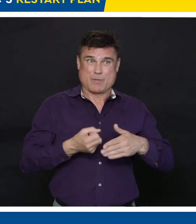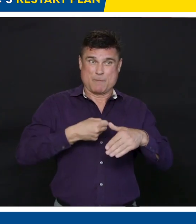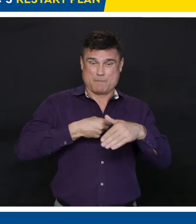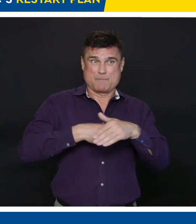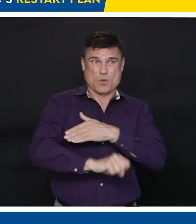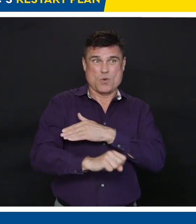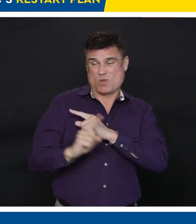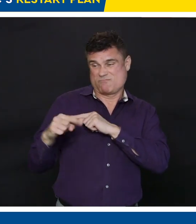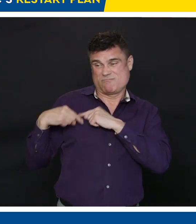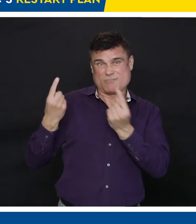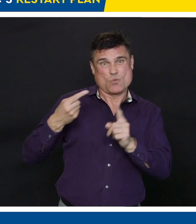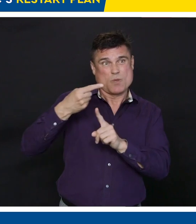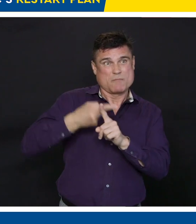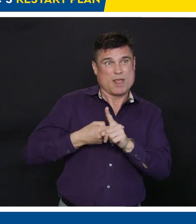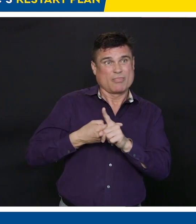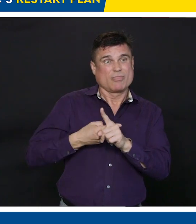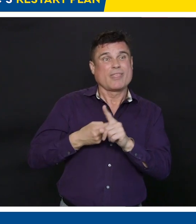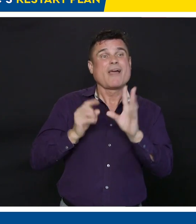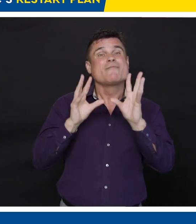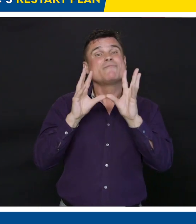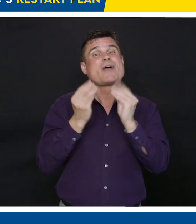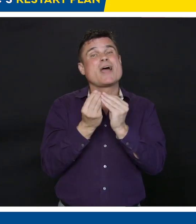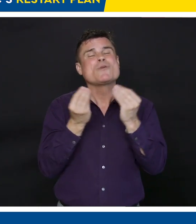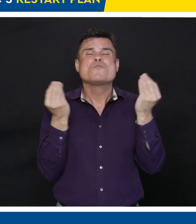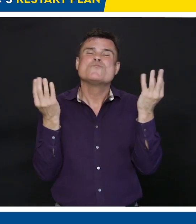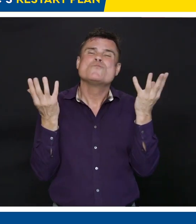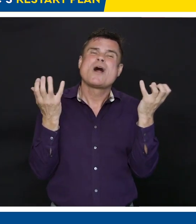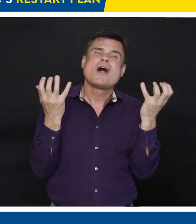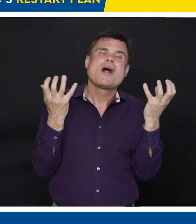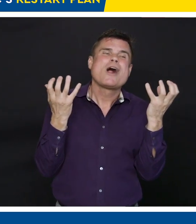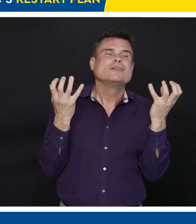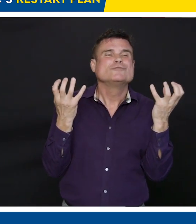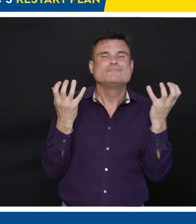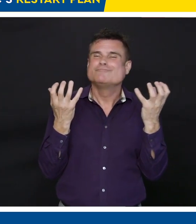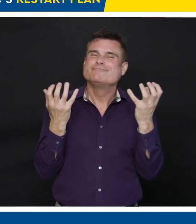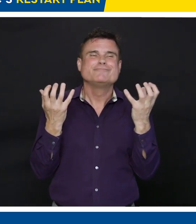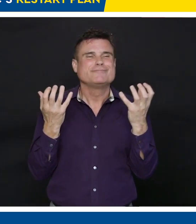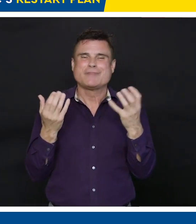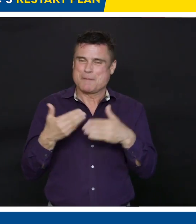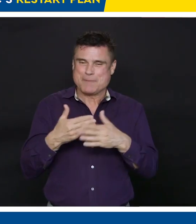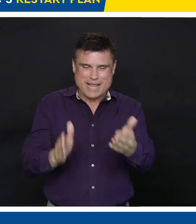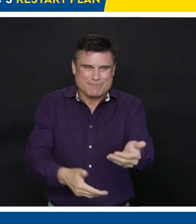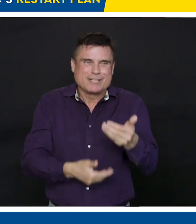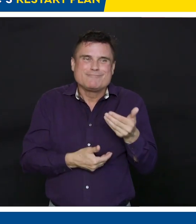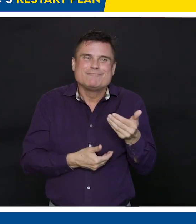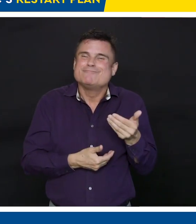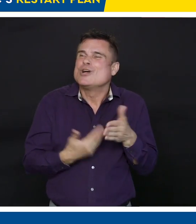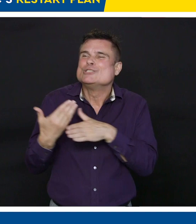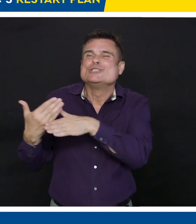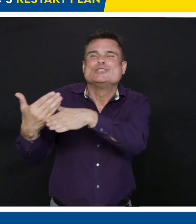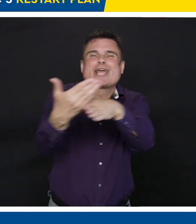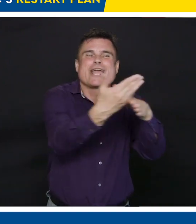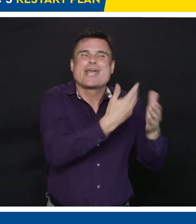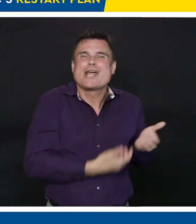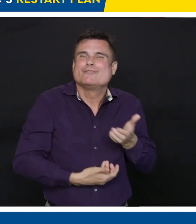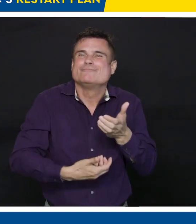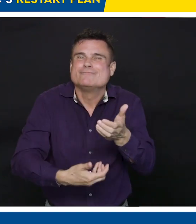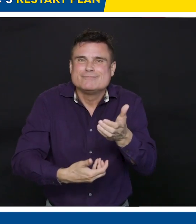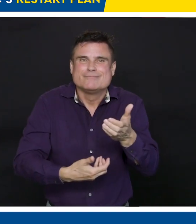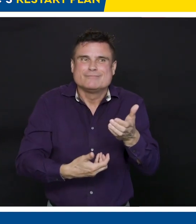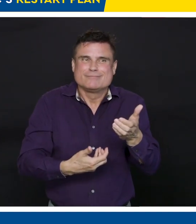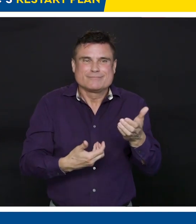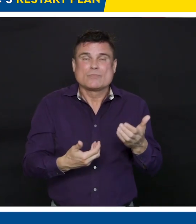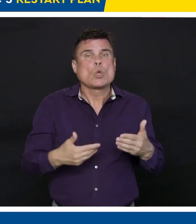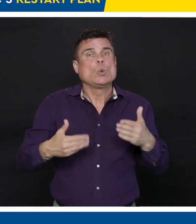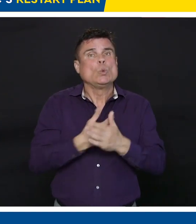Families are really eager to share these new family members with loved ones, and I'm just wondering if you can offer some advice for new parents, what they